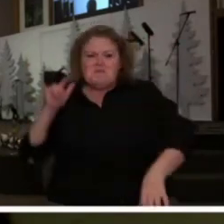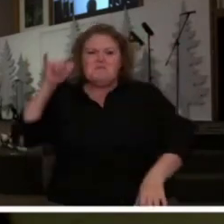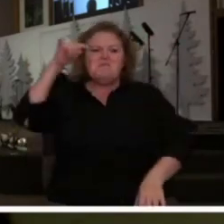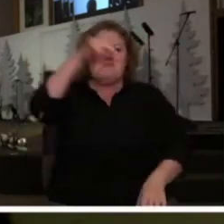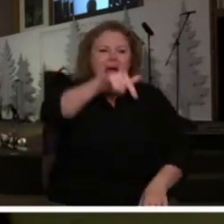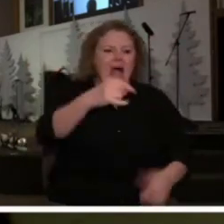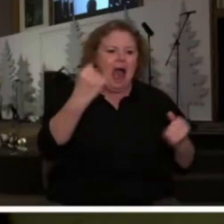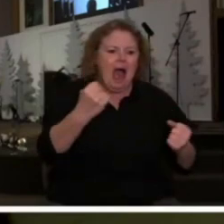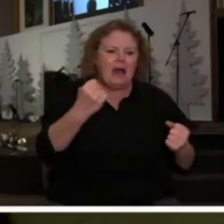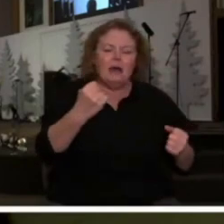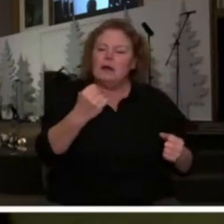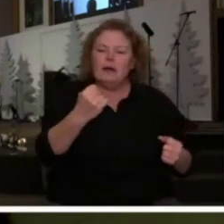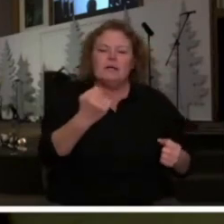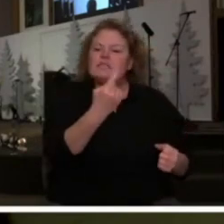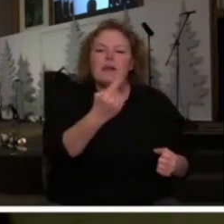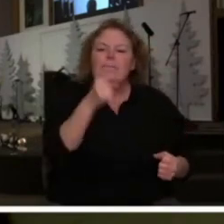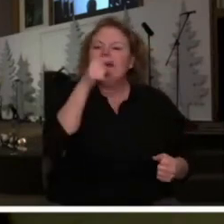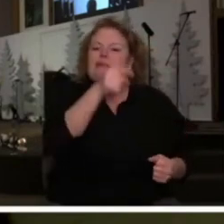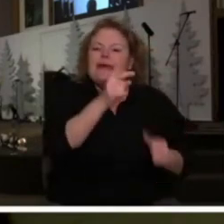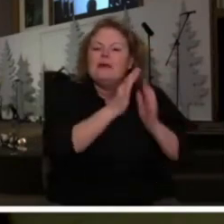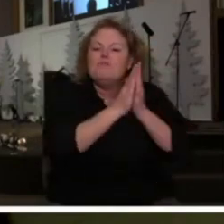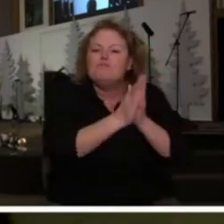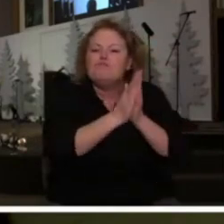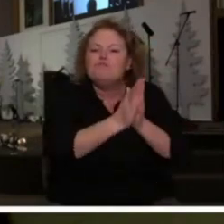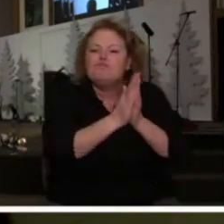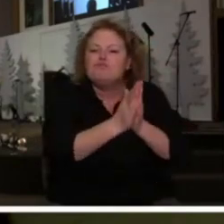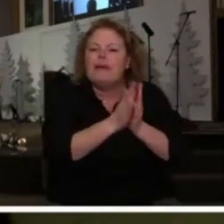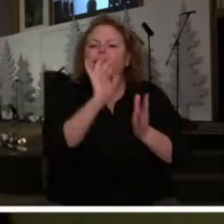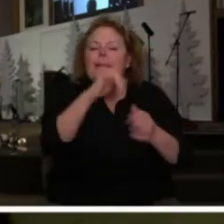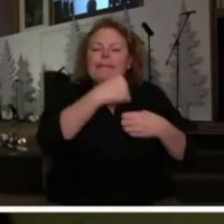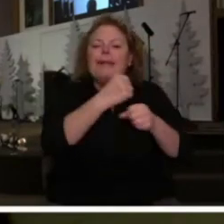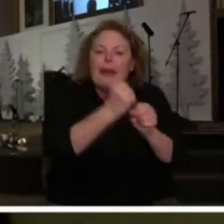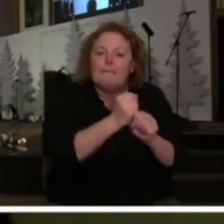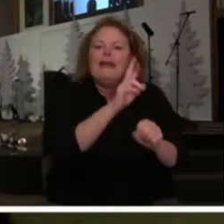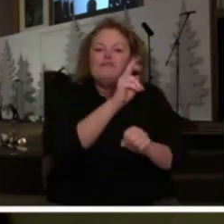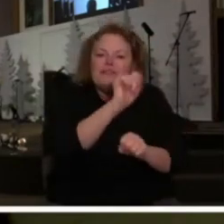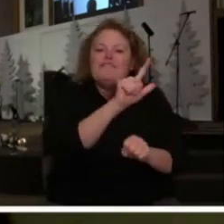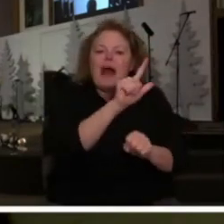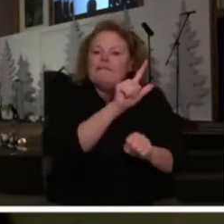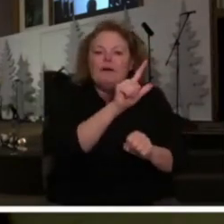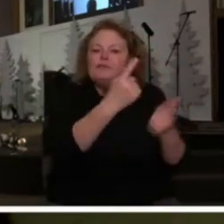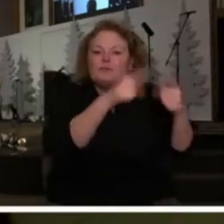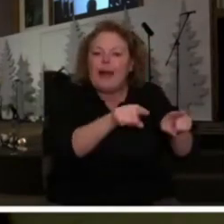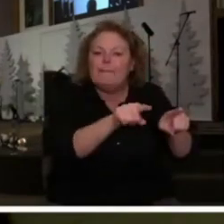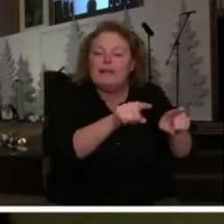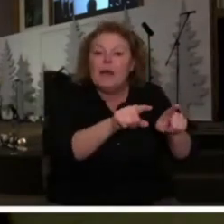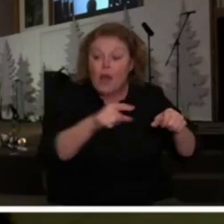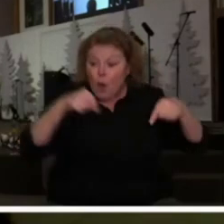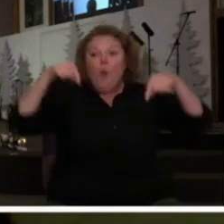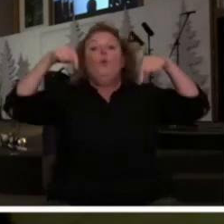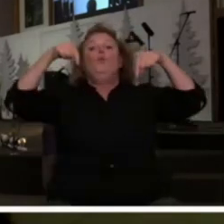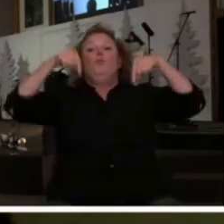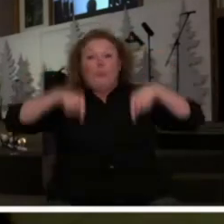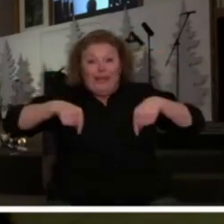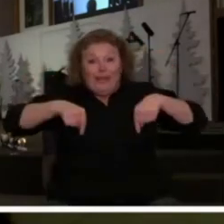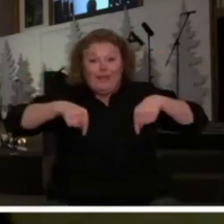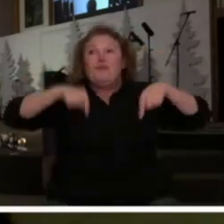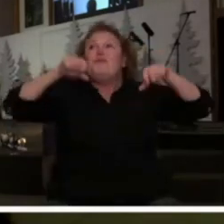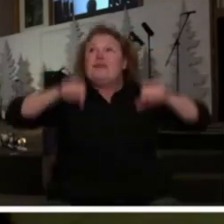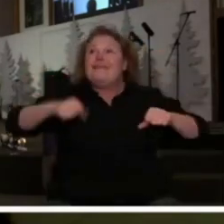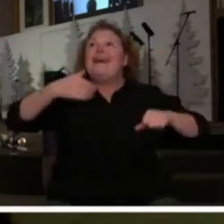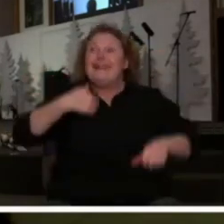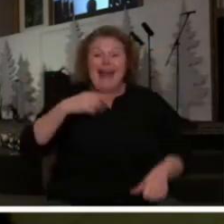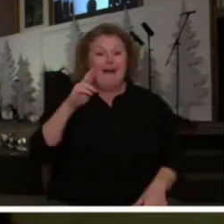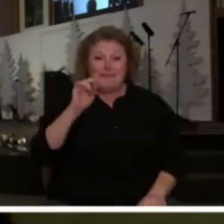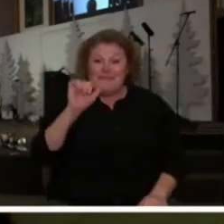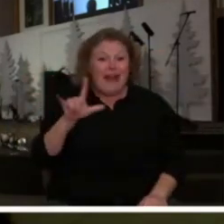for and prayed it in we qualify for an outpouring of the Holy Spirit that is different than